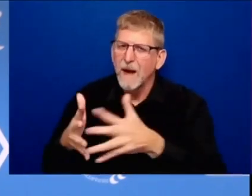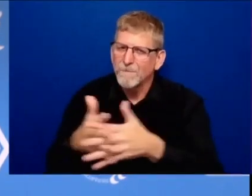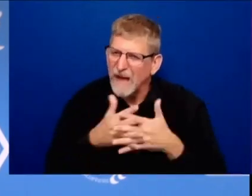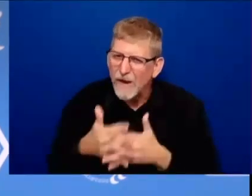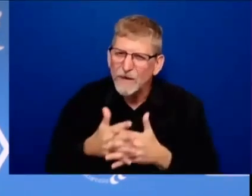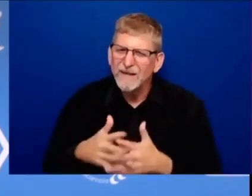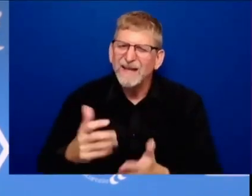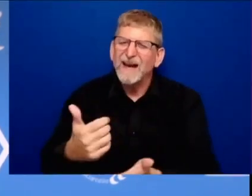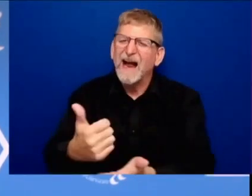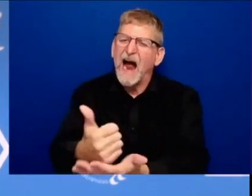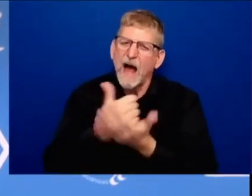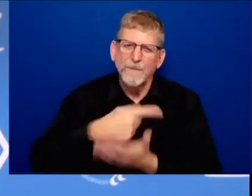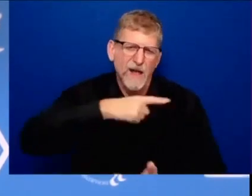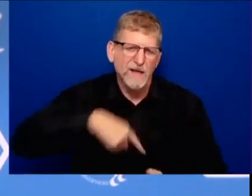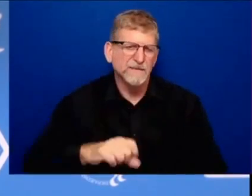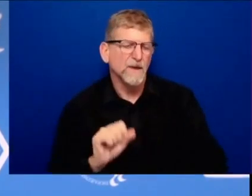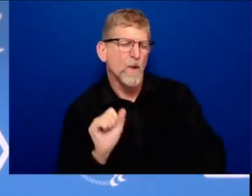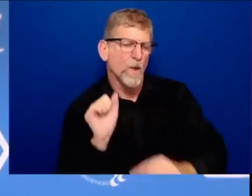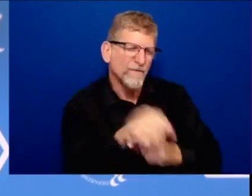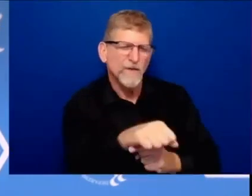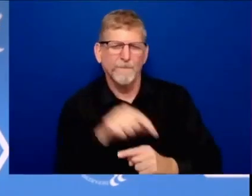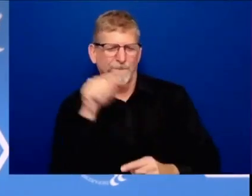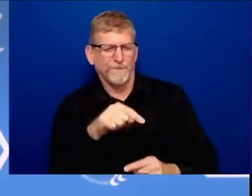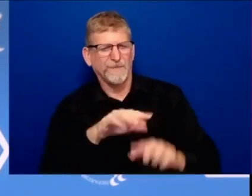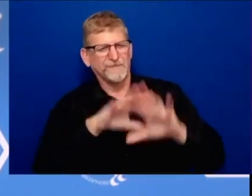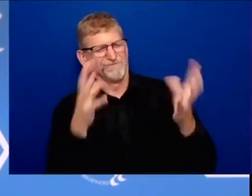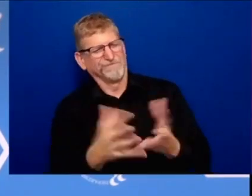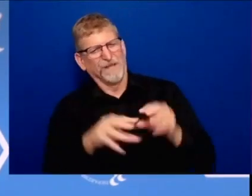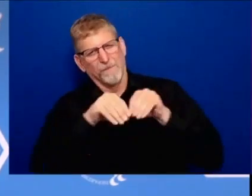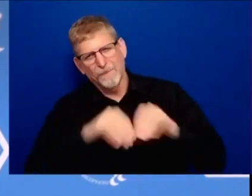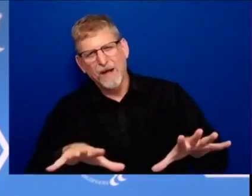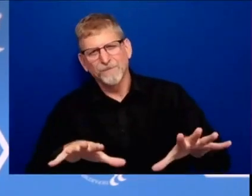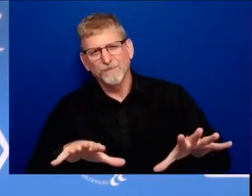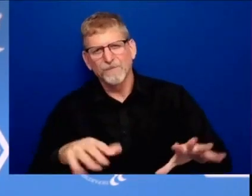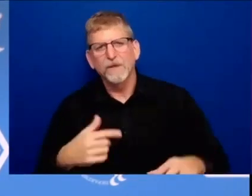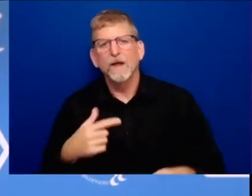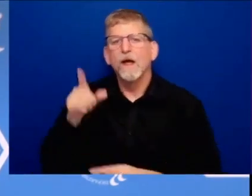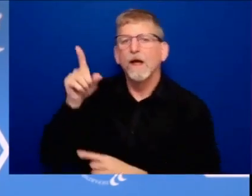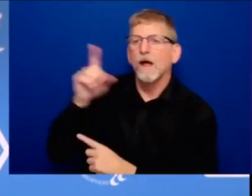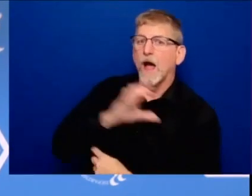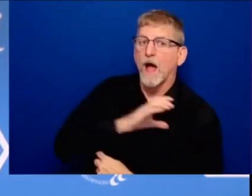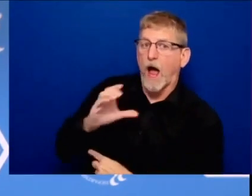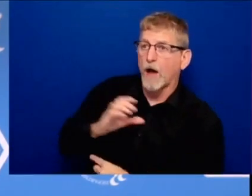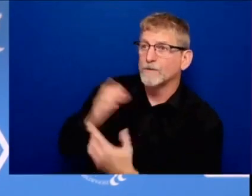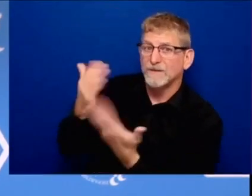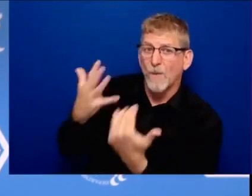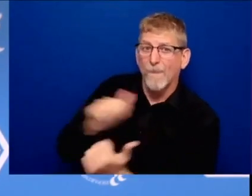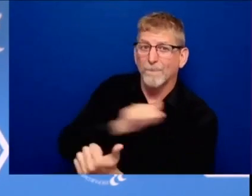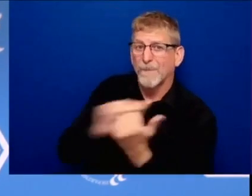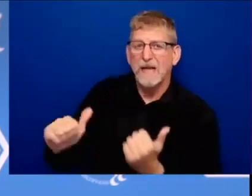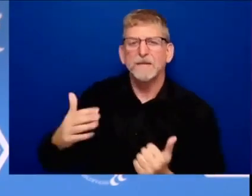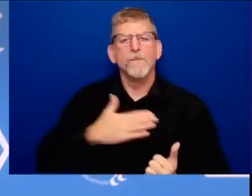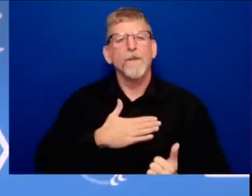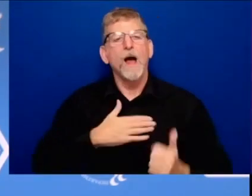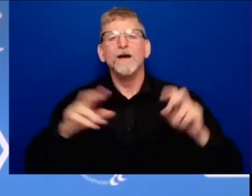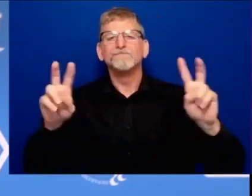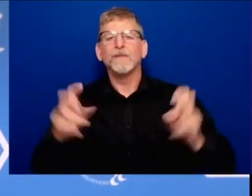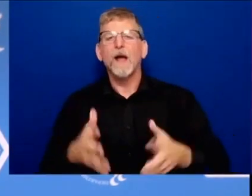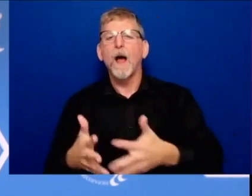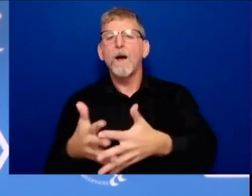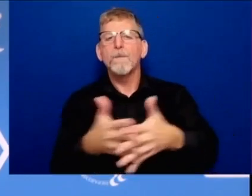we need congress to pass my american rescue plan i'm grateful that the senate and the house are moving quickly